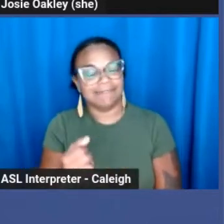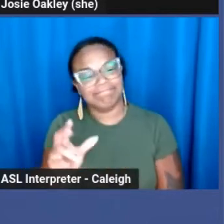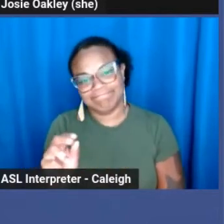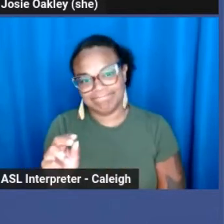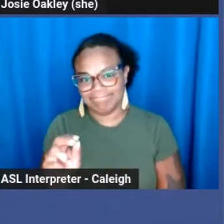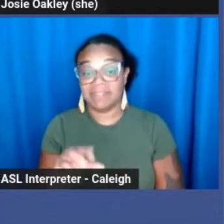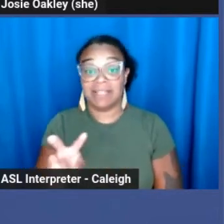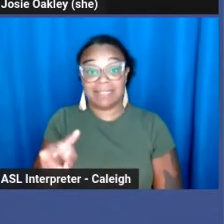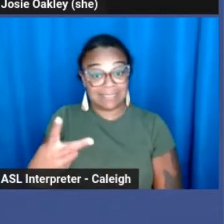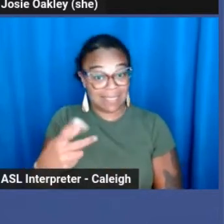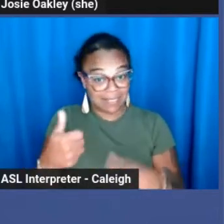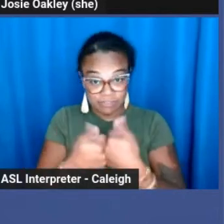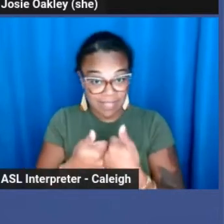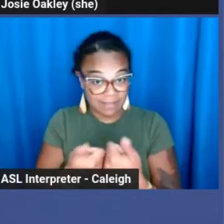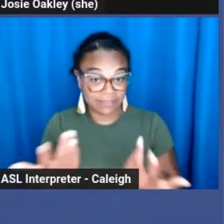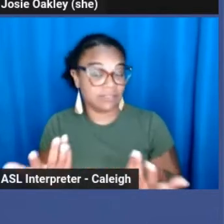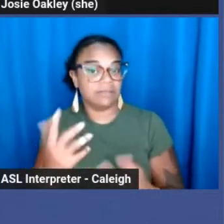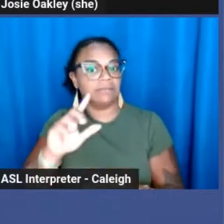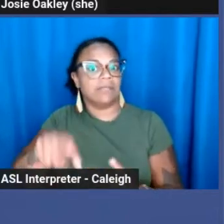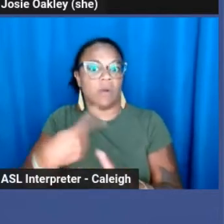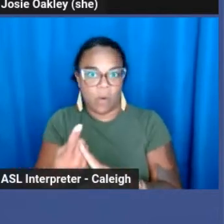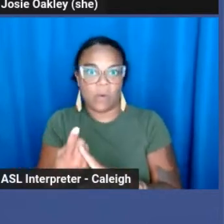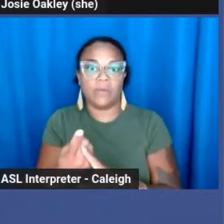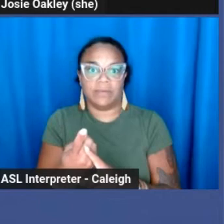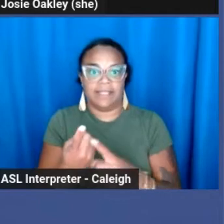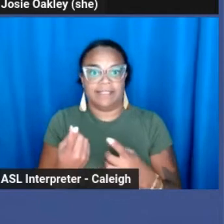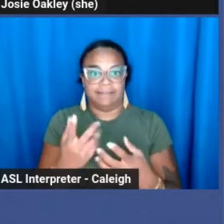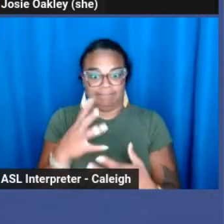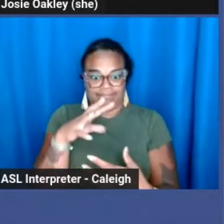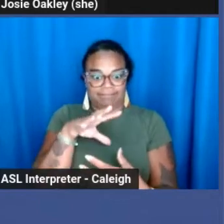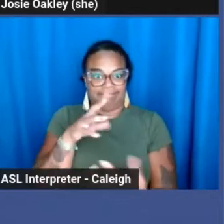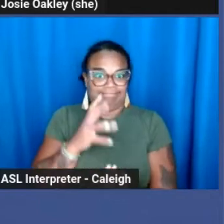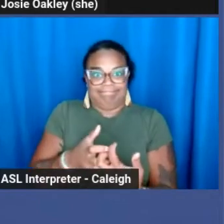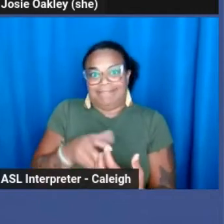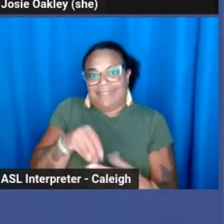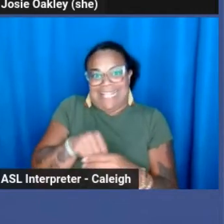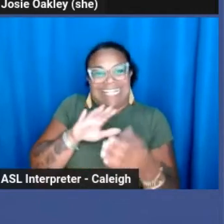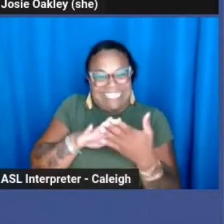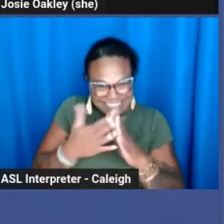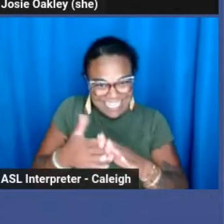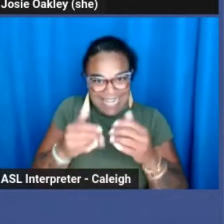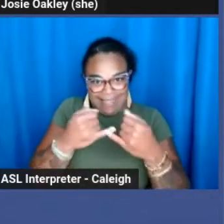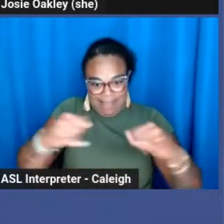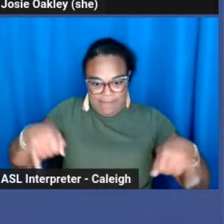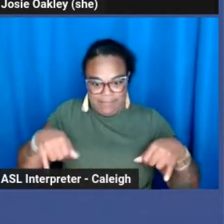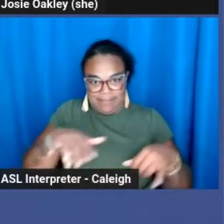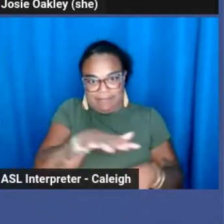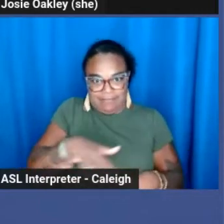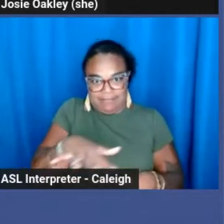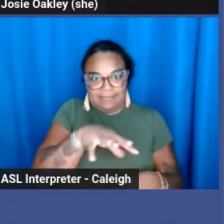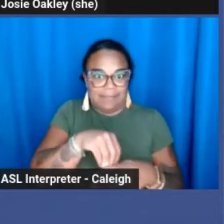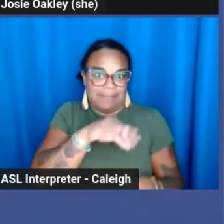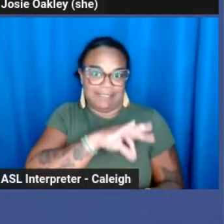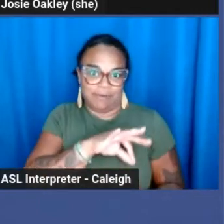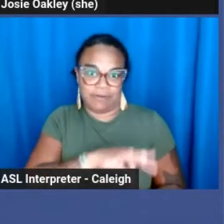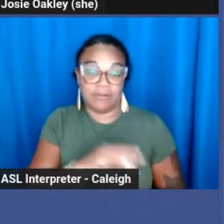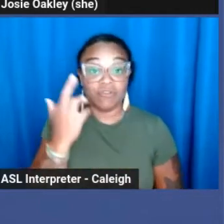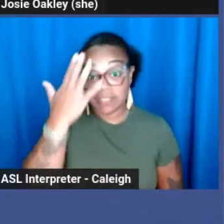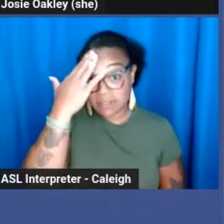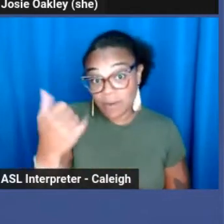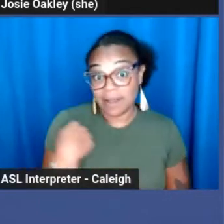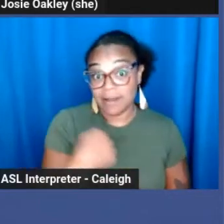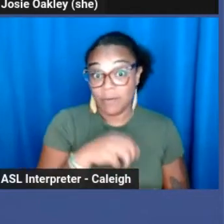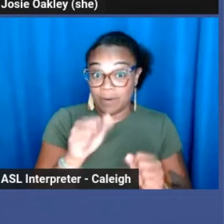second challenge is that this only applies within the city limits of Pittsburgh. And in fact, the only reason we're allowed to do this